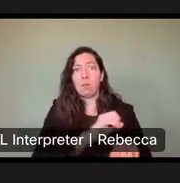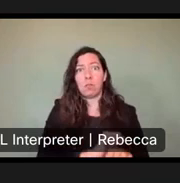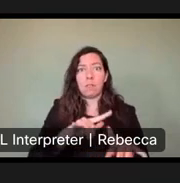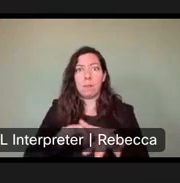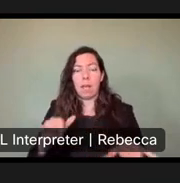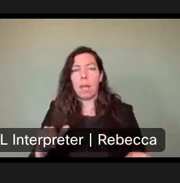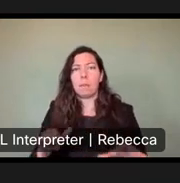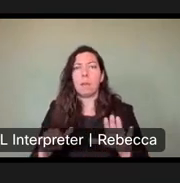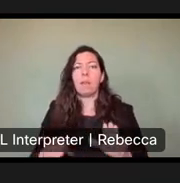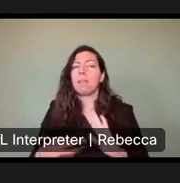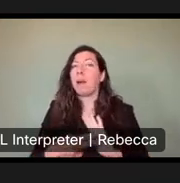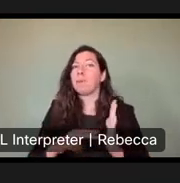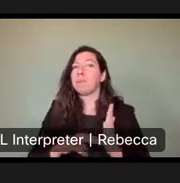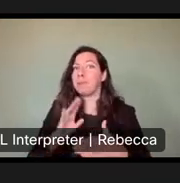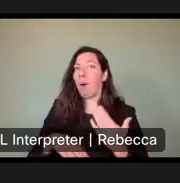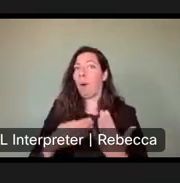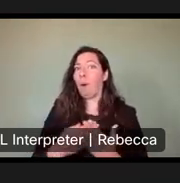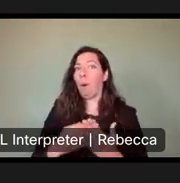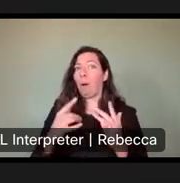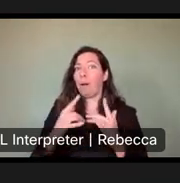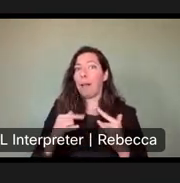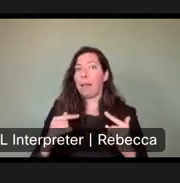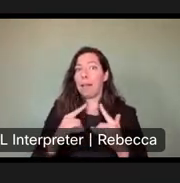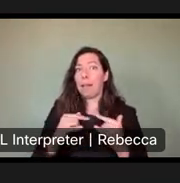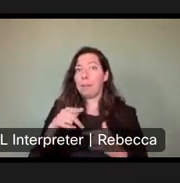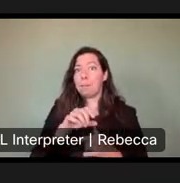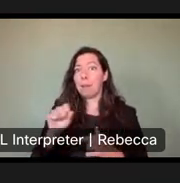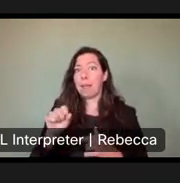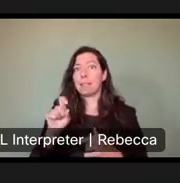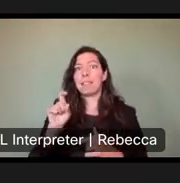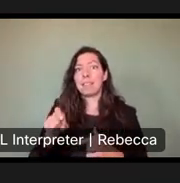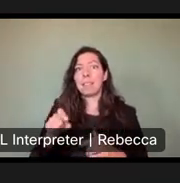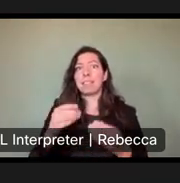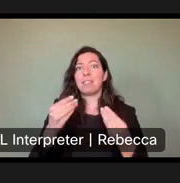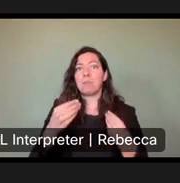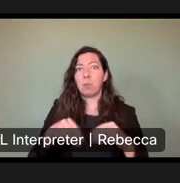all of our annual camping passes to be sold only by our reservation provider.